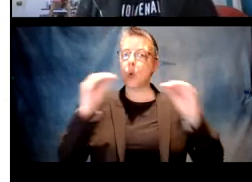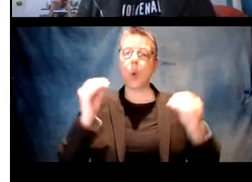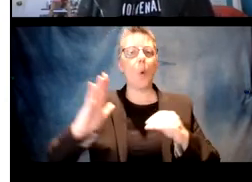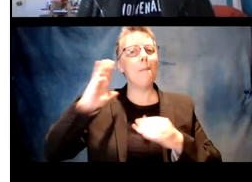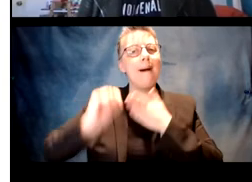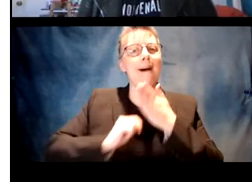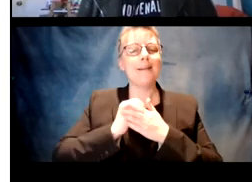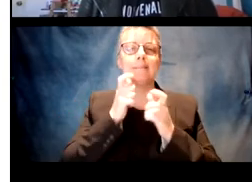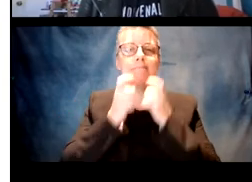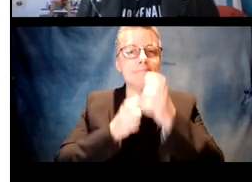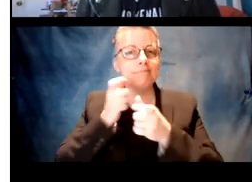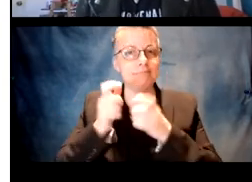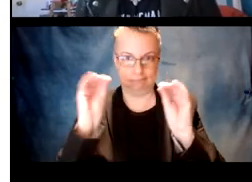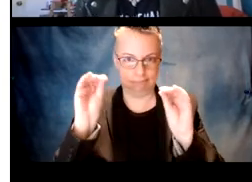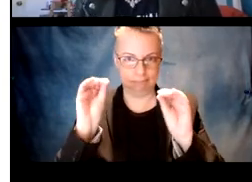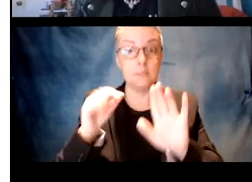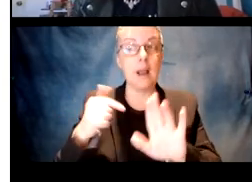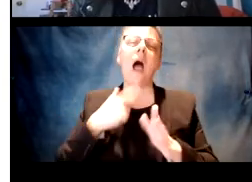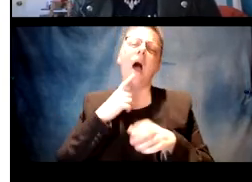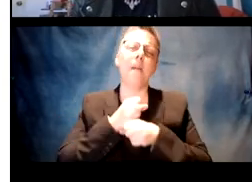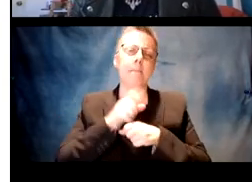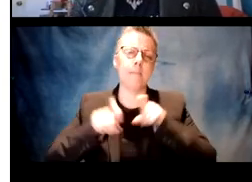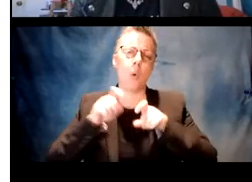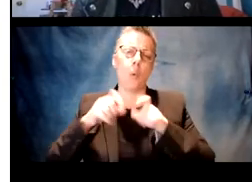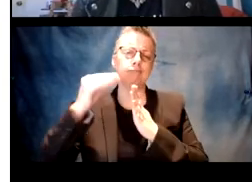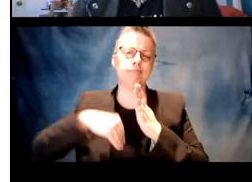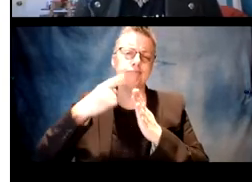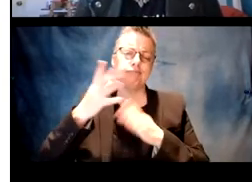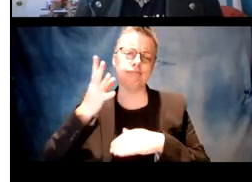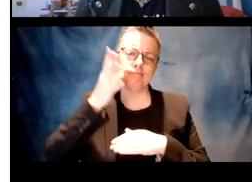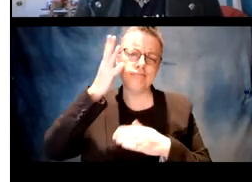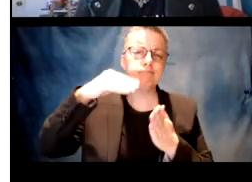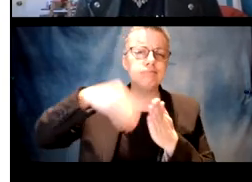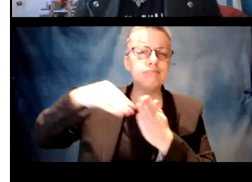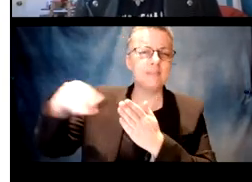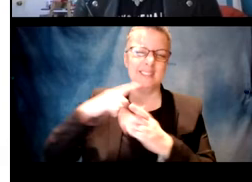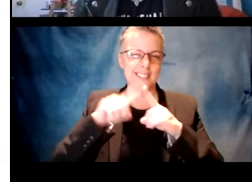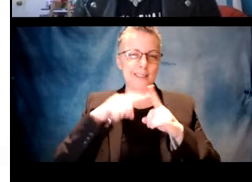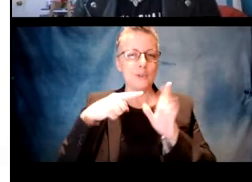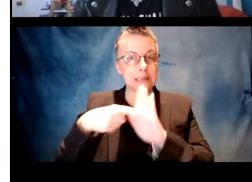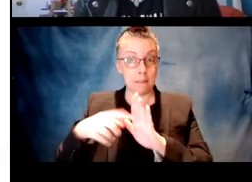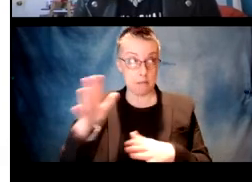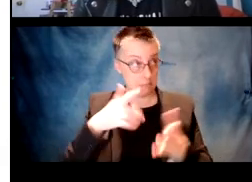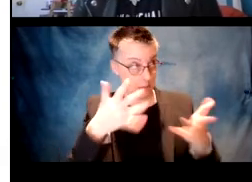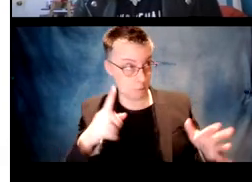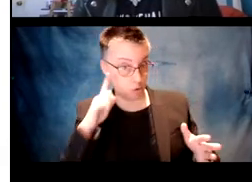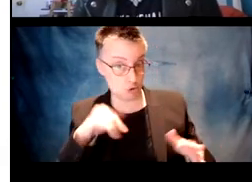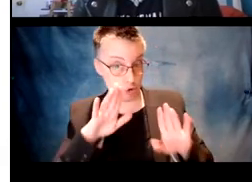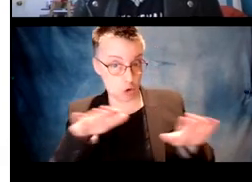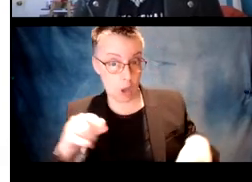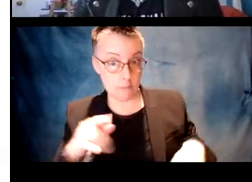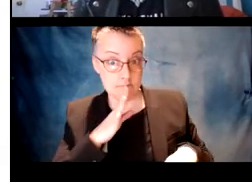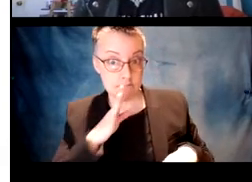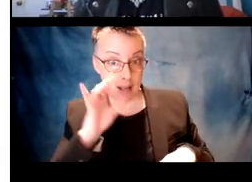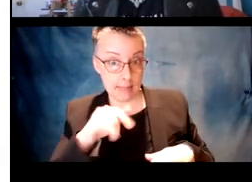produce any past tense forms correct or not, which was determined by an in house questionnaire that I made that basically